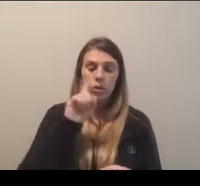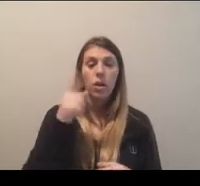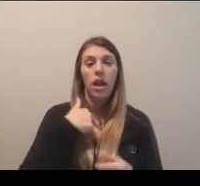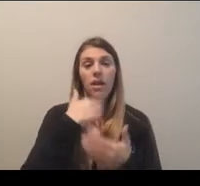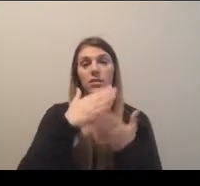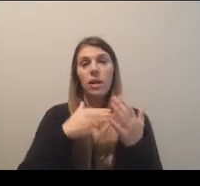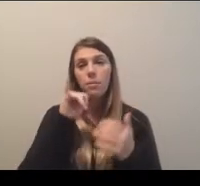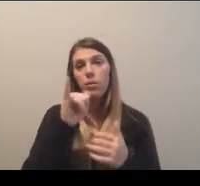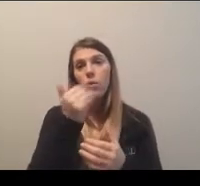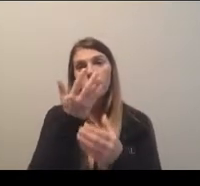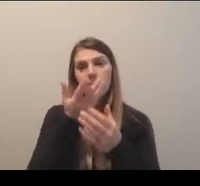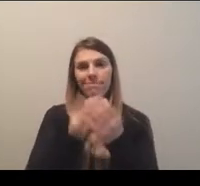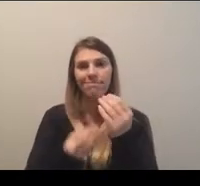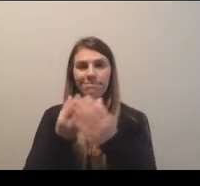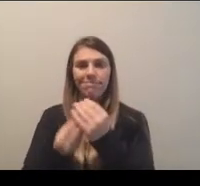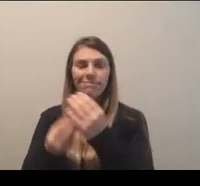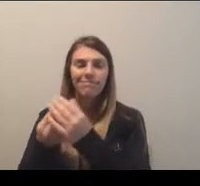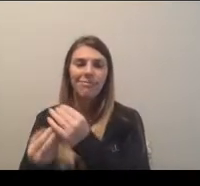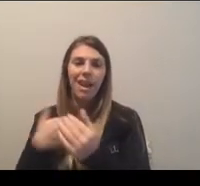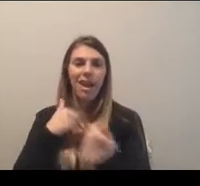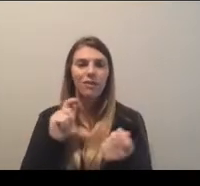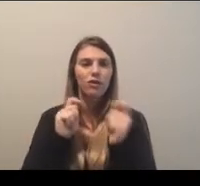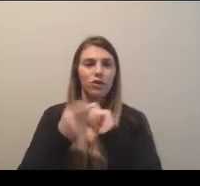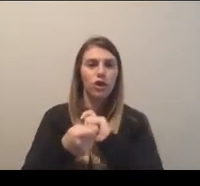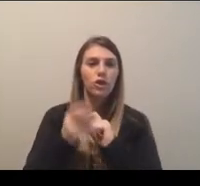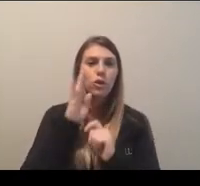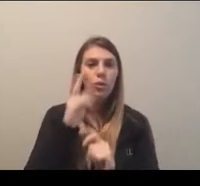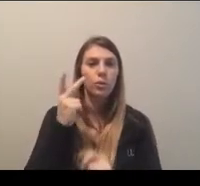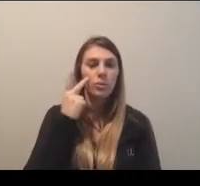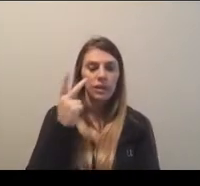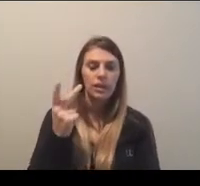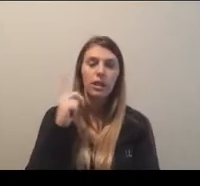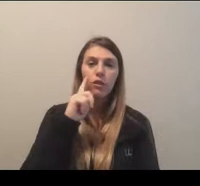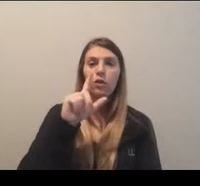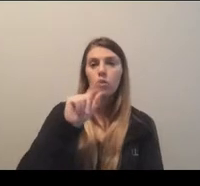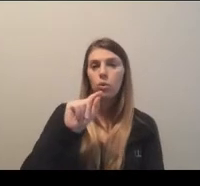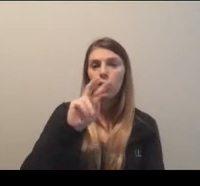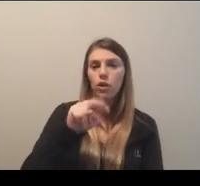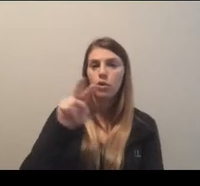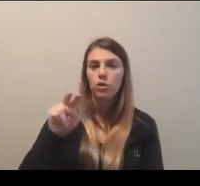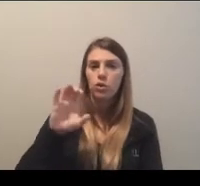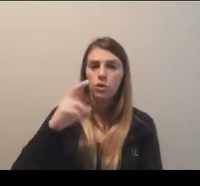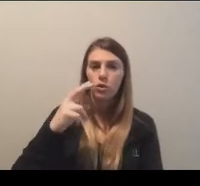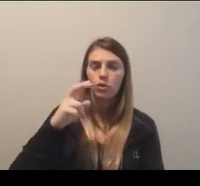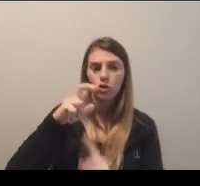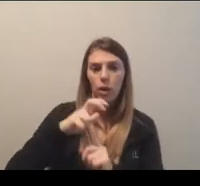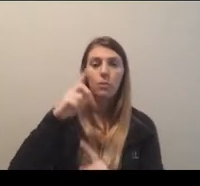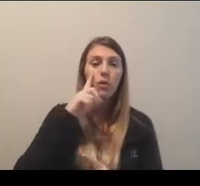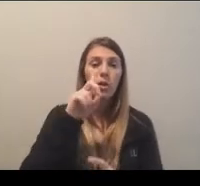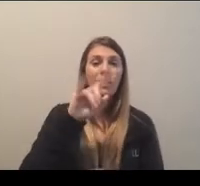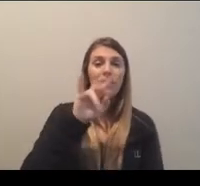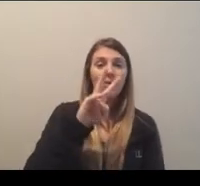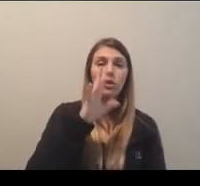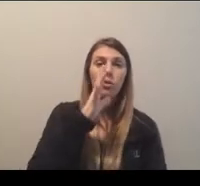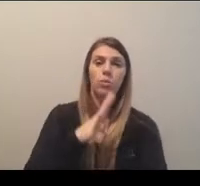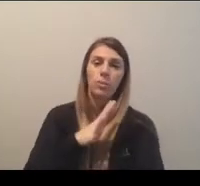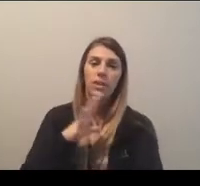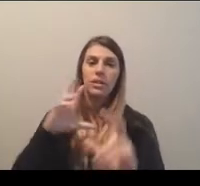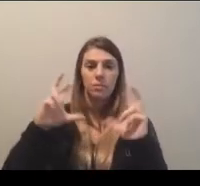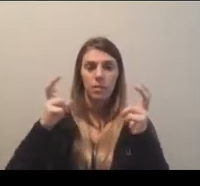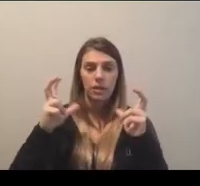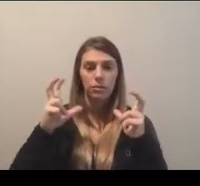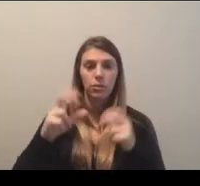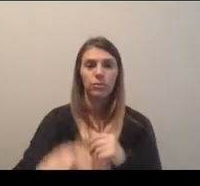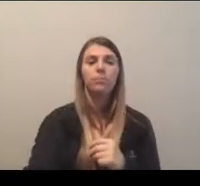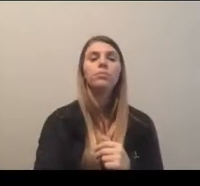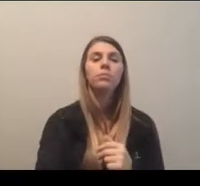some of the areas that there are changes that will be seen for the 2022 championship for division one women's basketball. Student